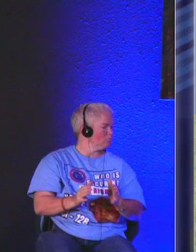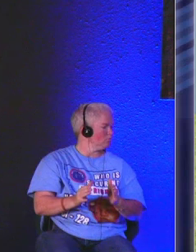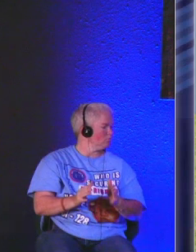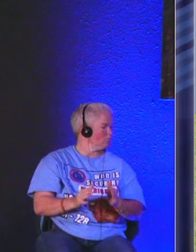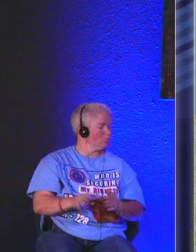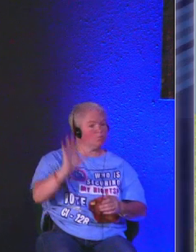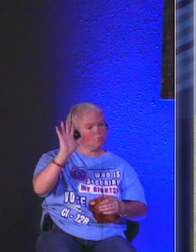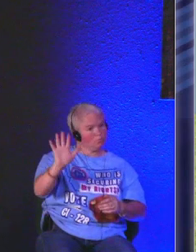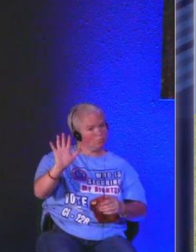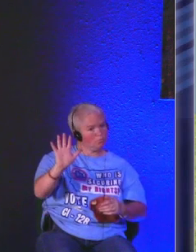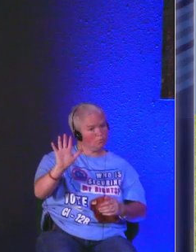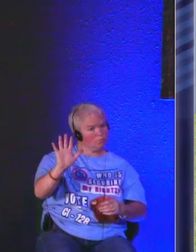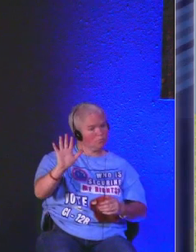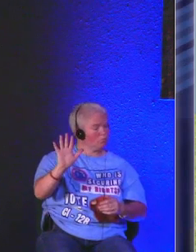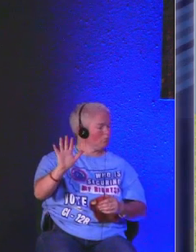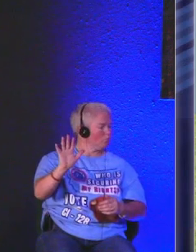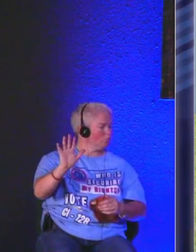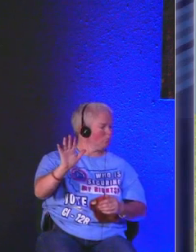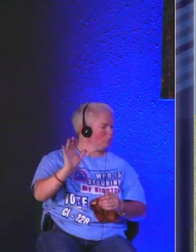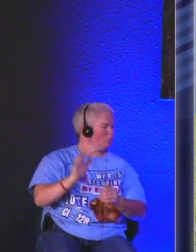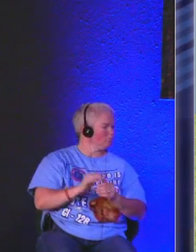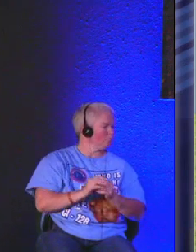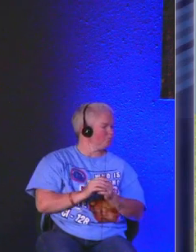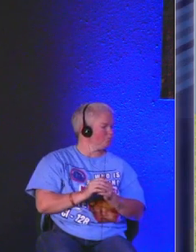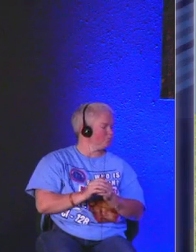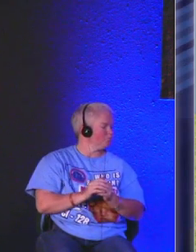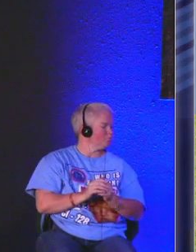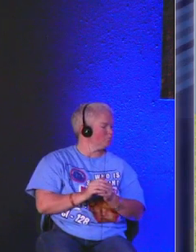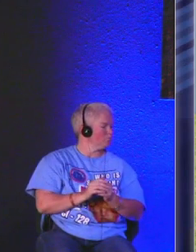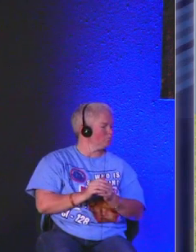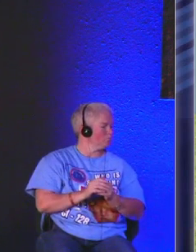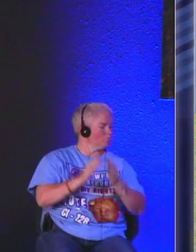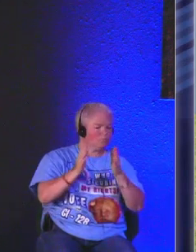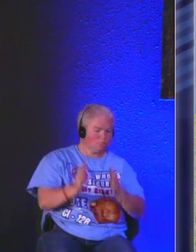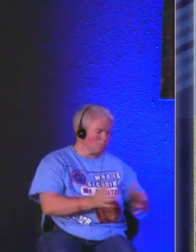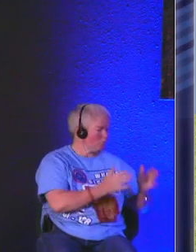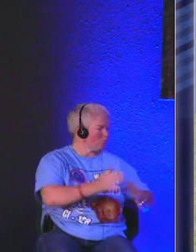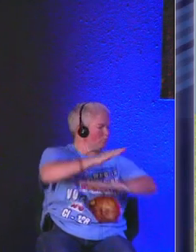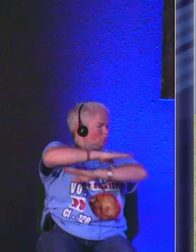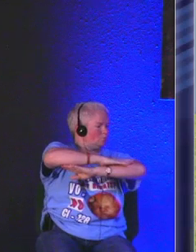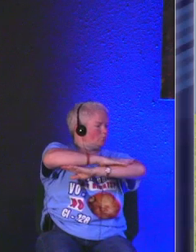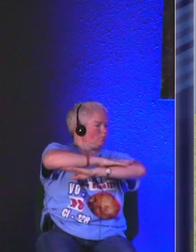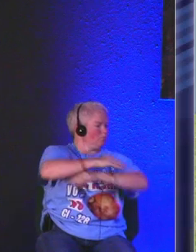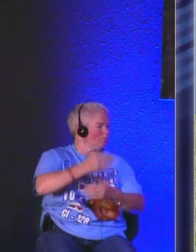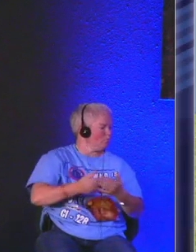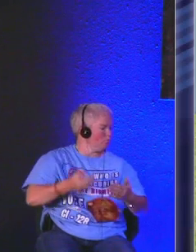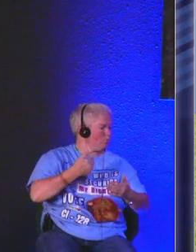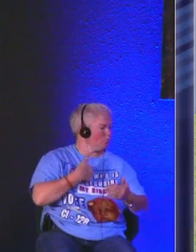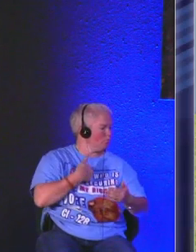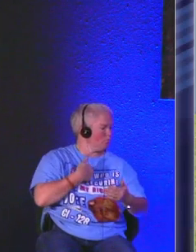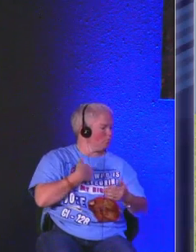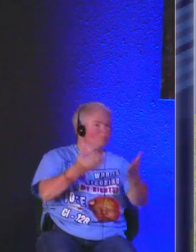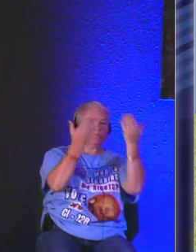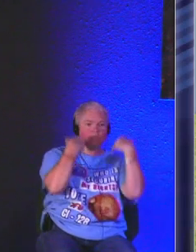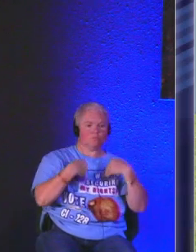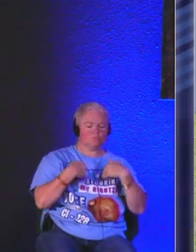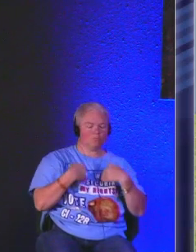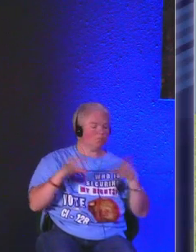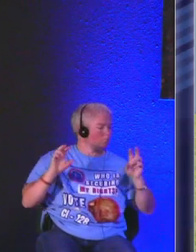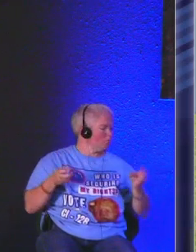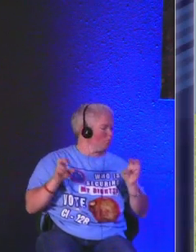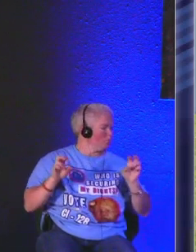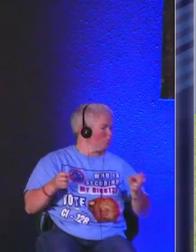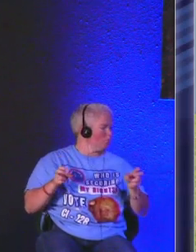on to verse five and it's it's a really great one you prepare a table before me in the